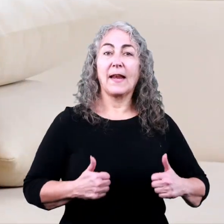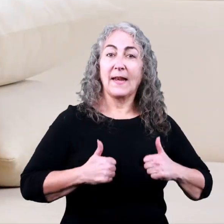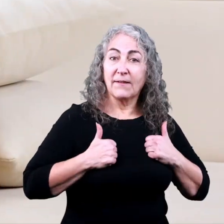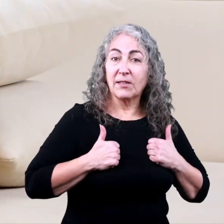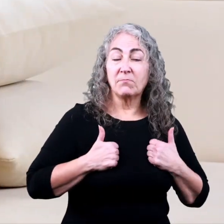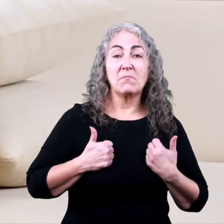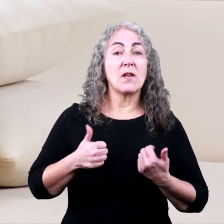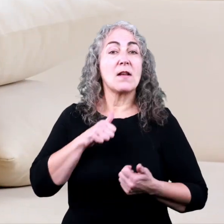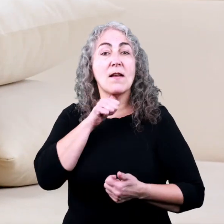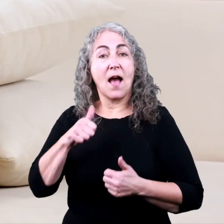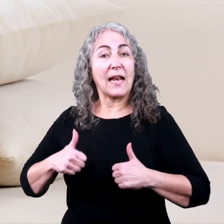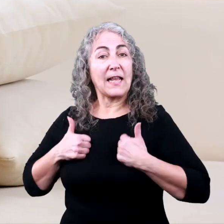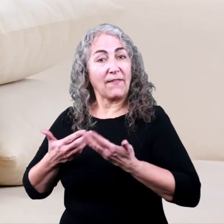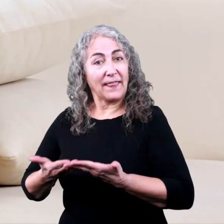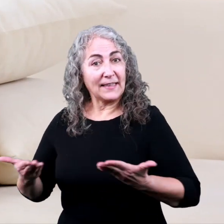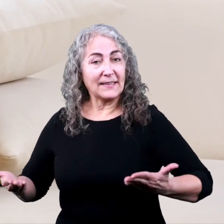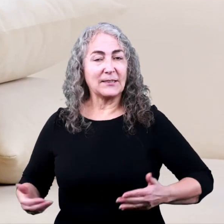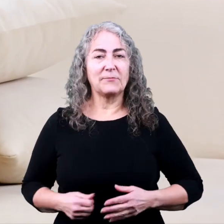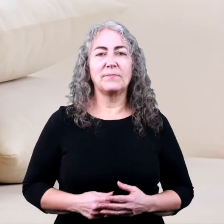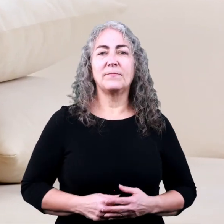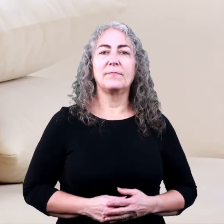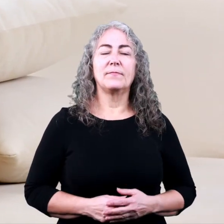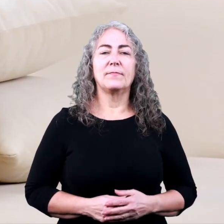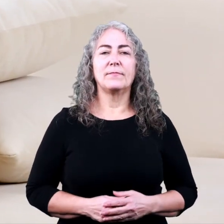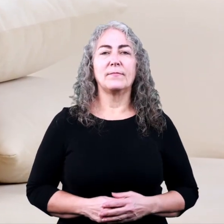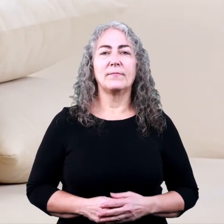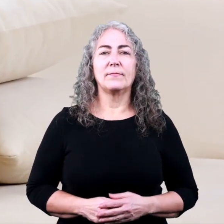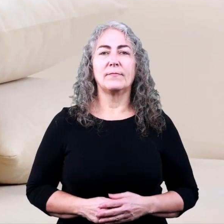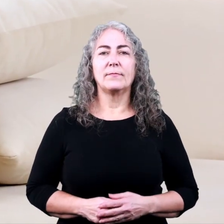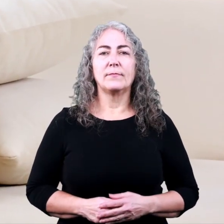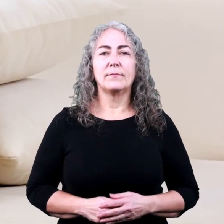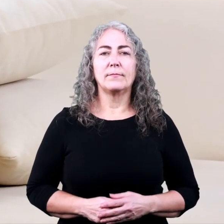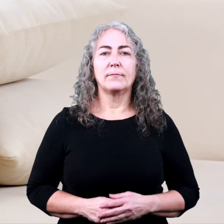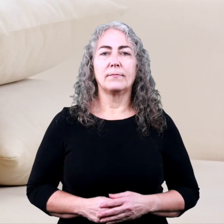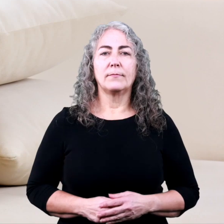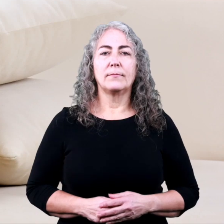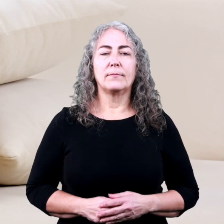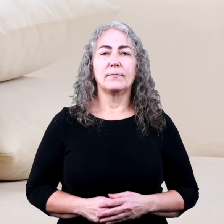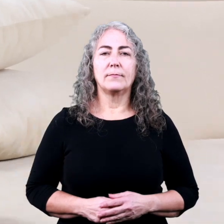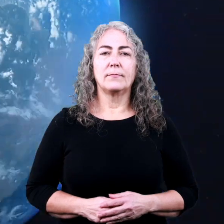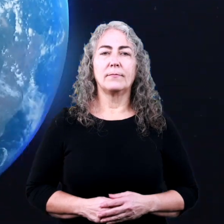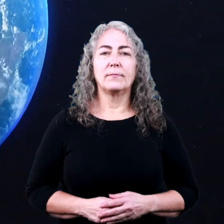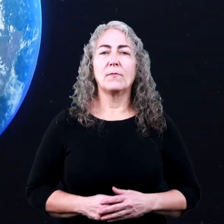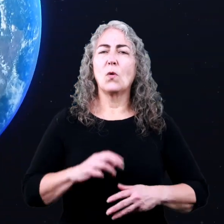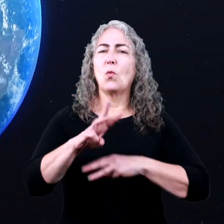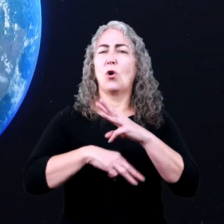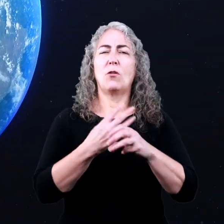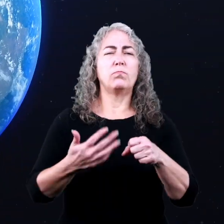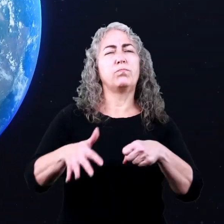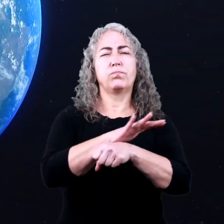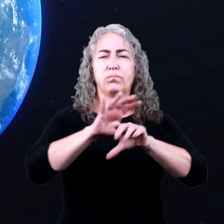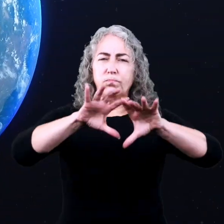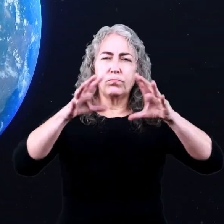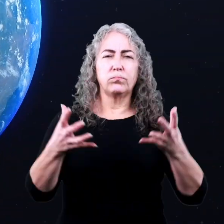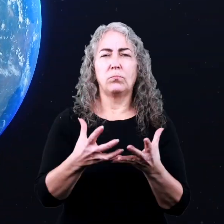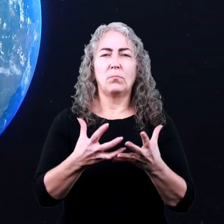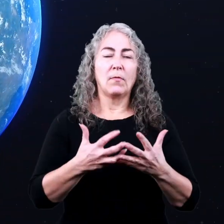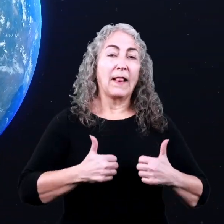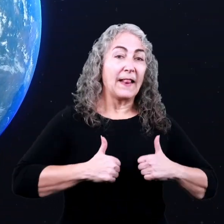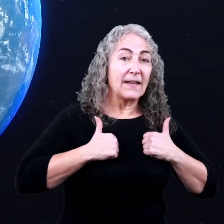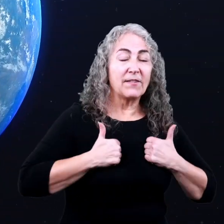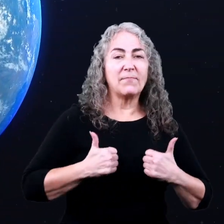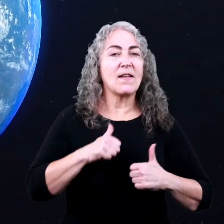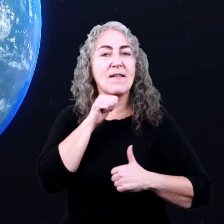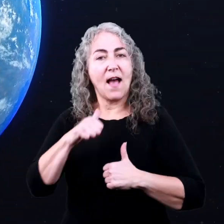living and non-living things for kids the world is full